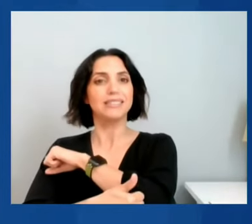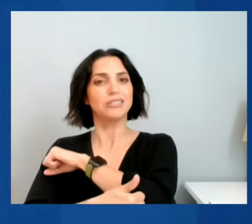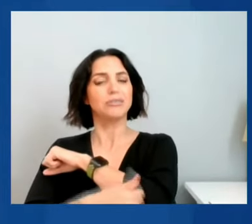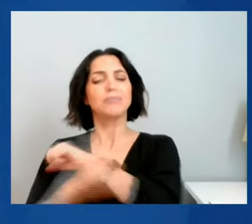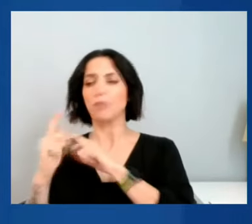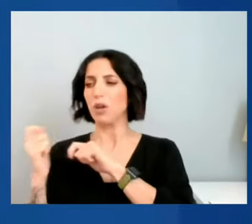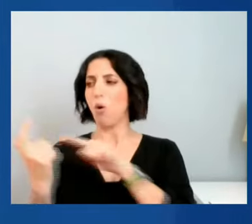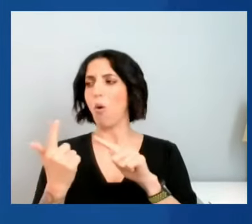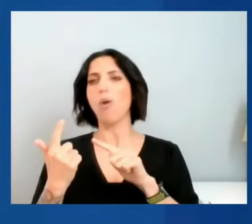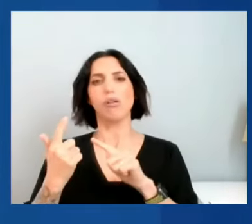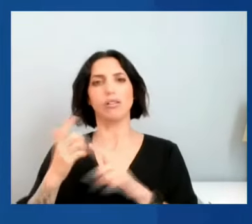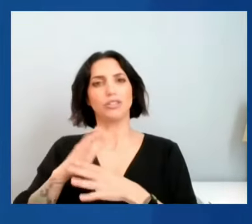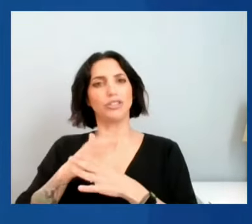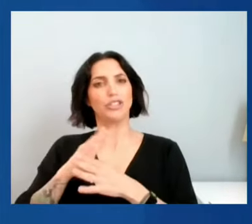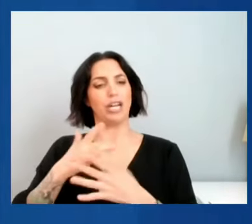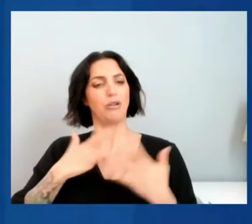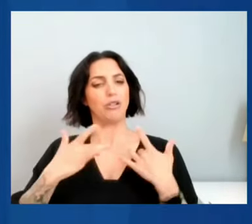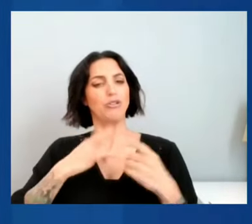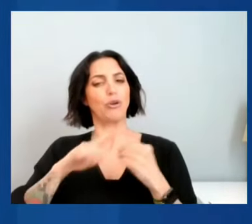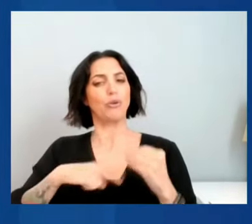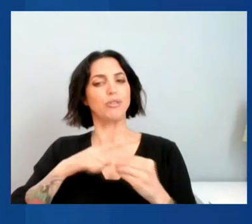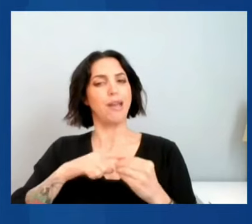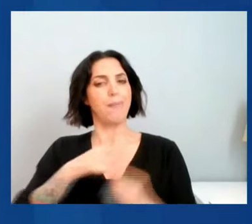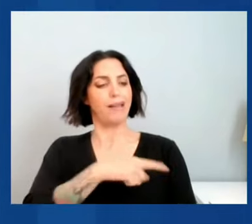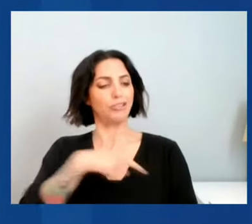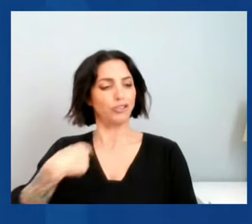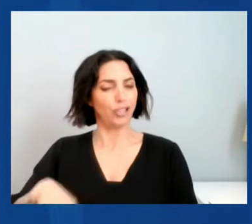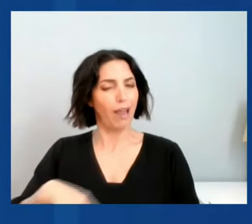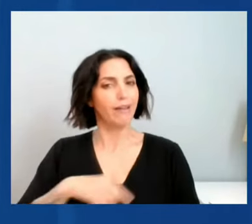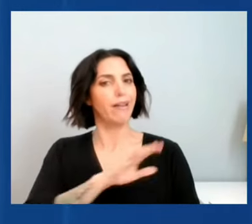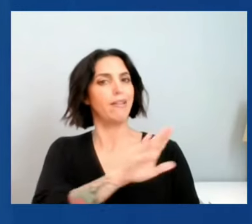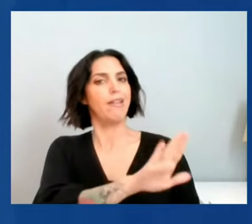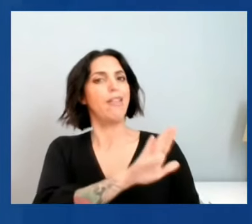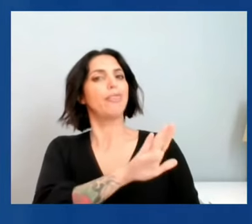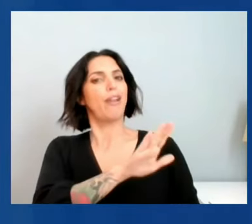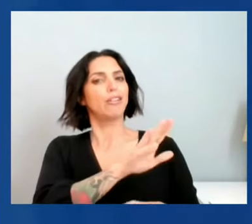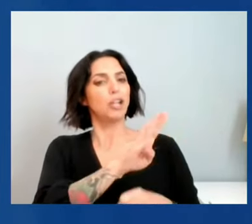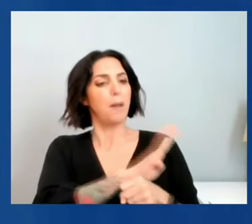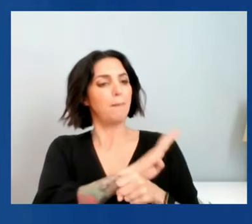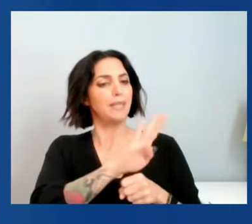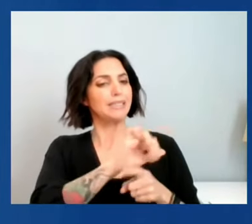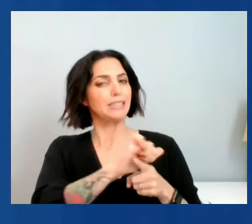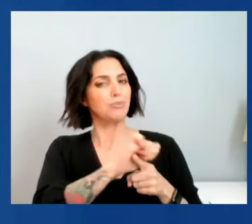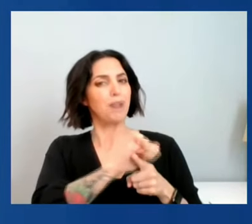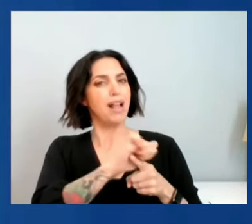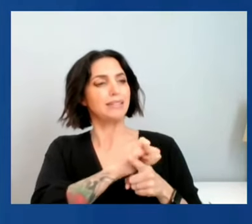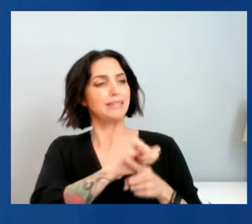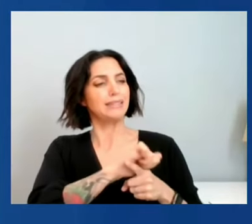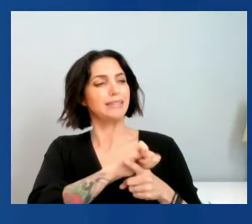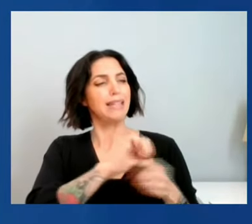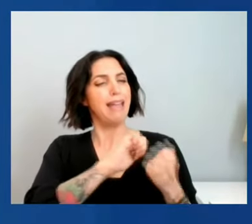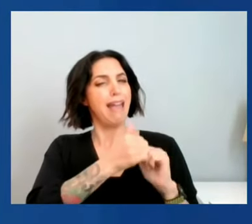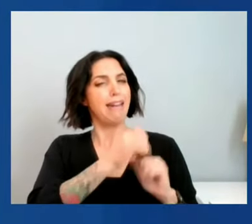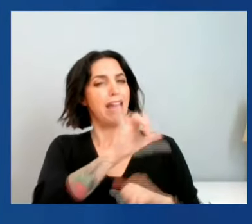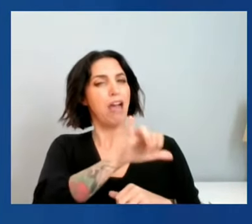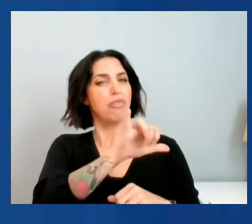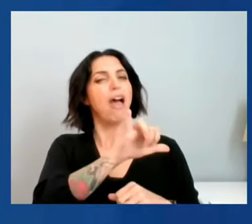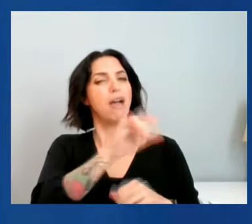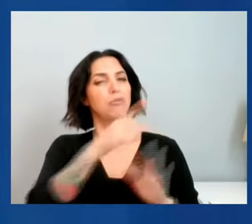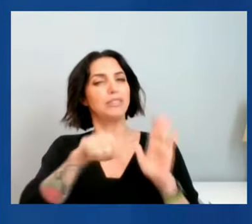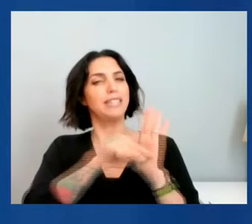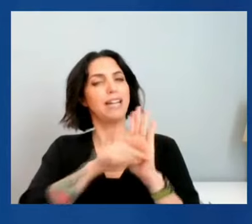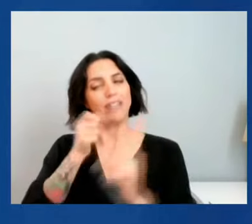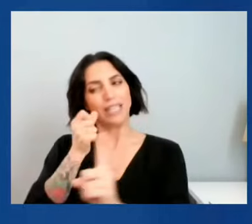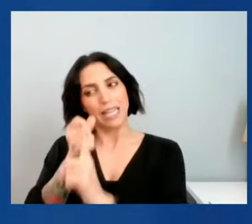some of the practices that China has that negatively impact our national security,